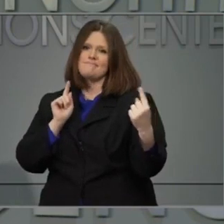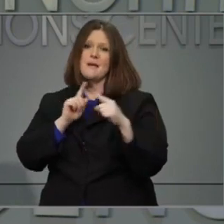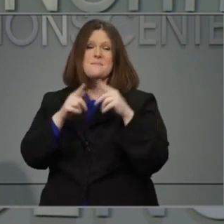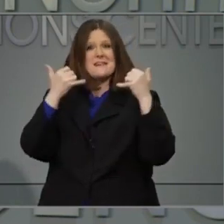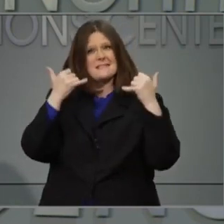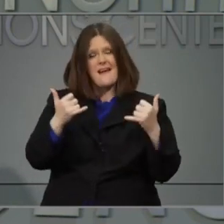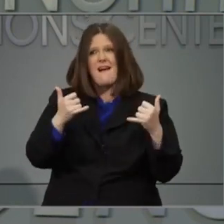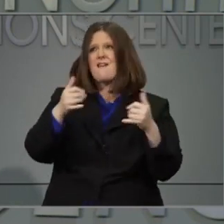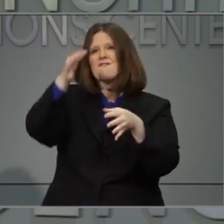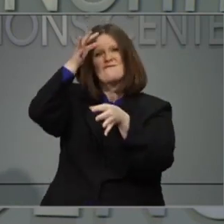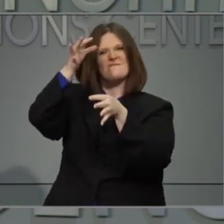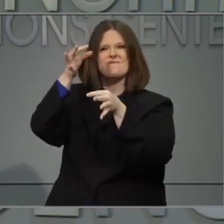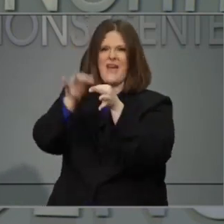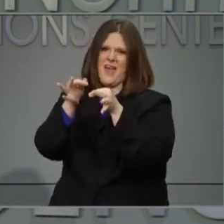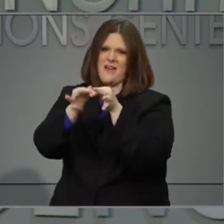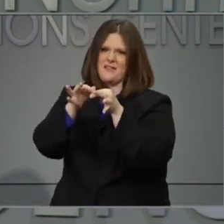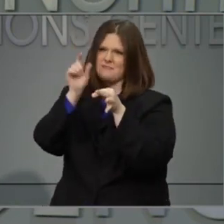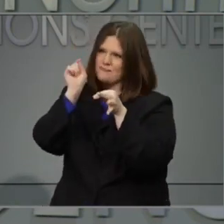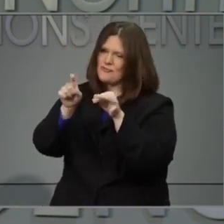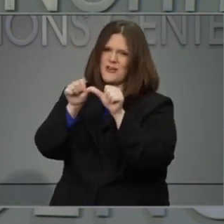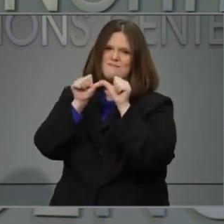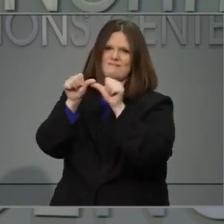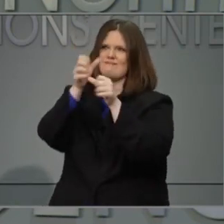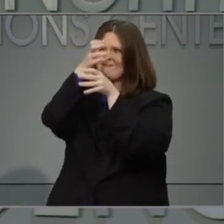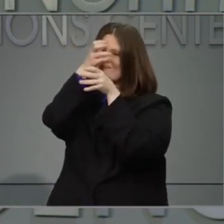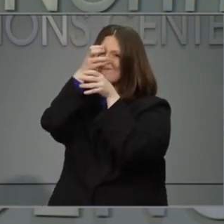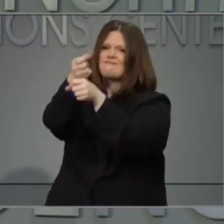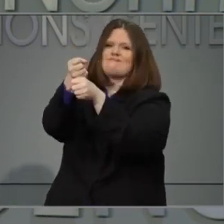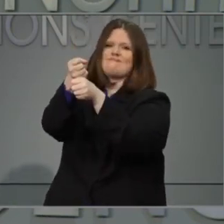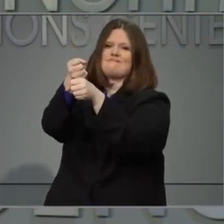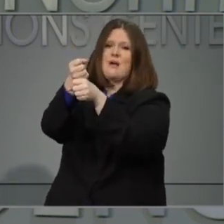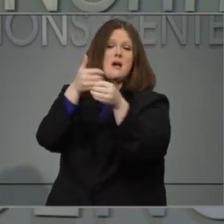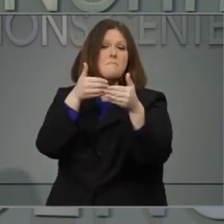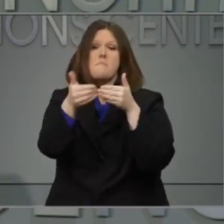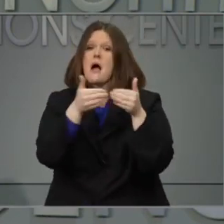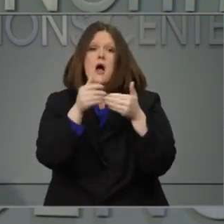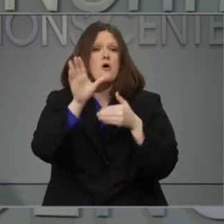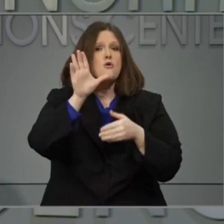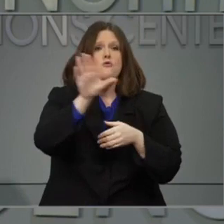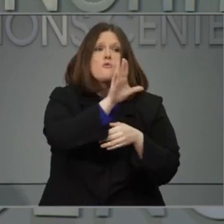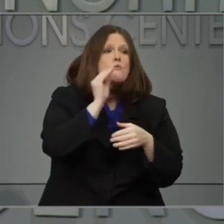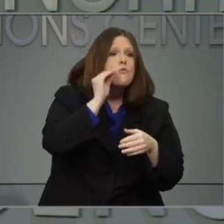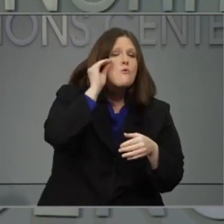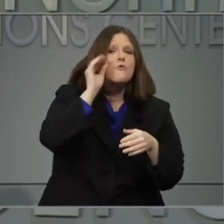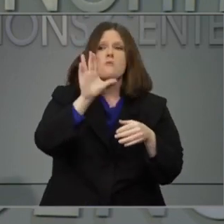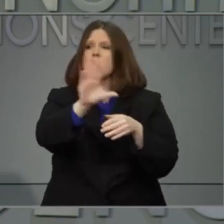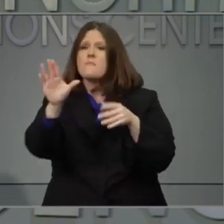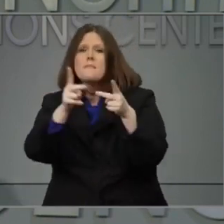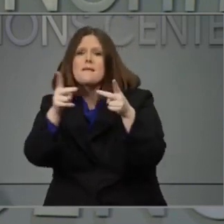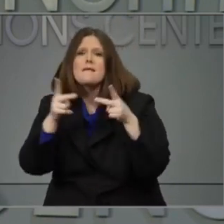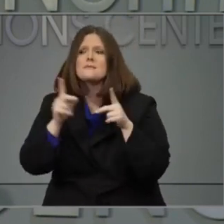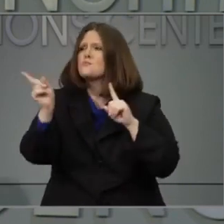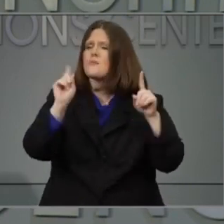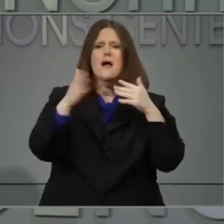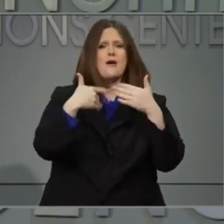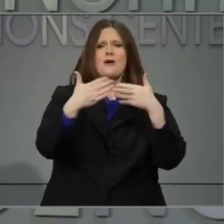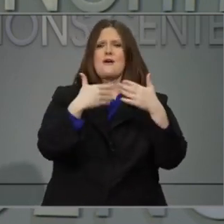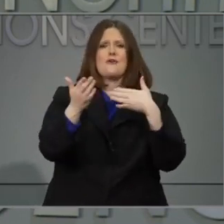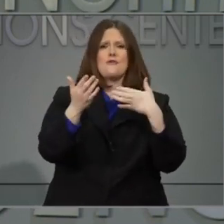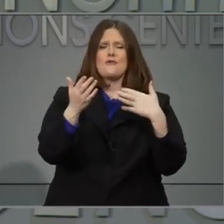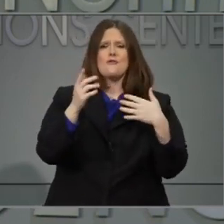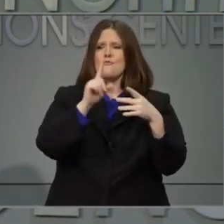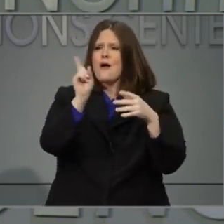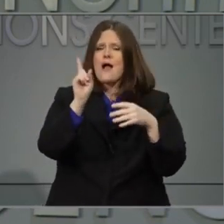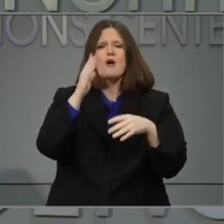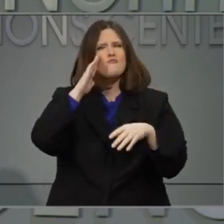to our faith. No matter where we are or how difficult the path, I know that faith and